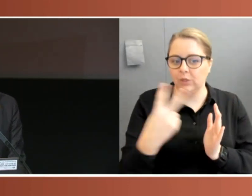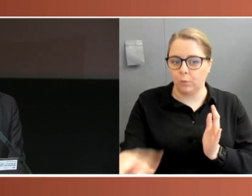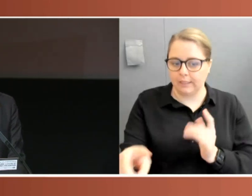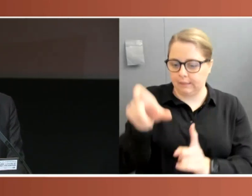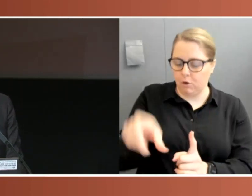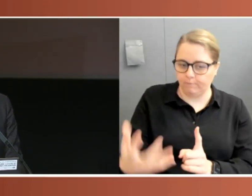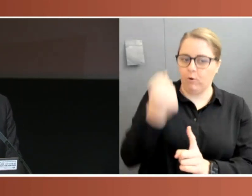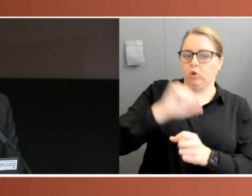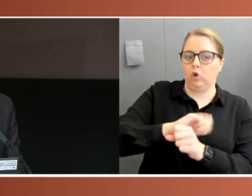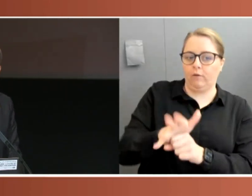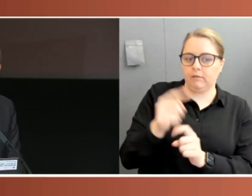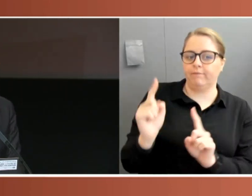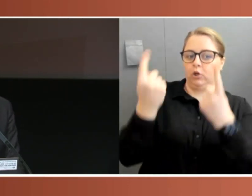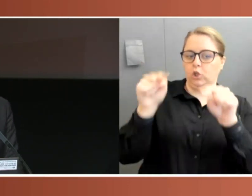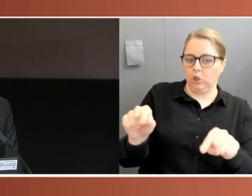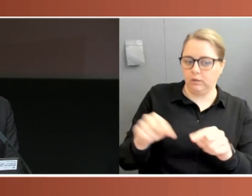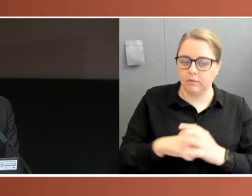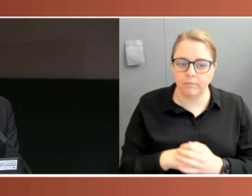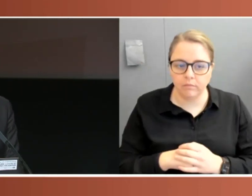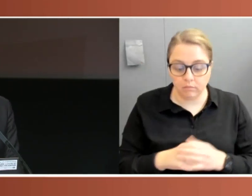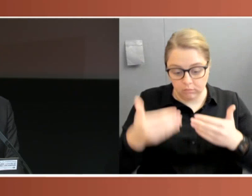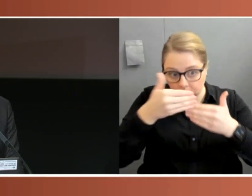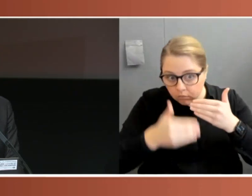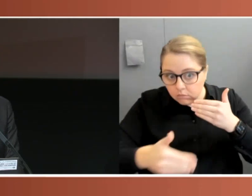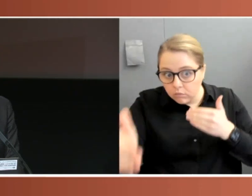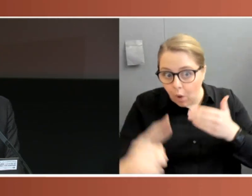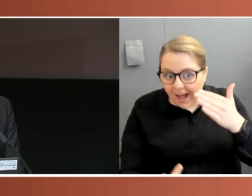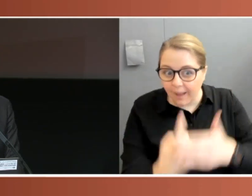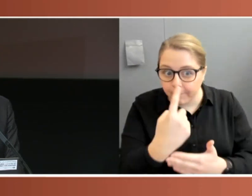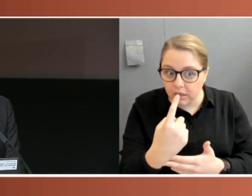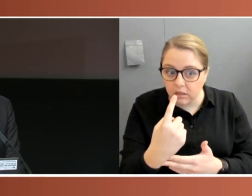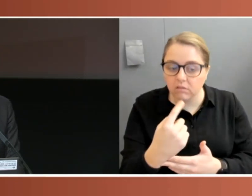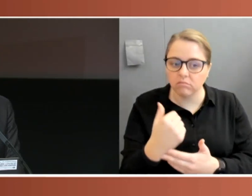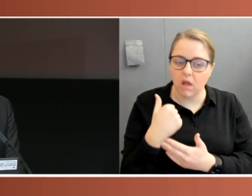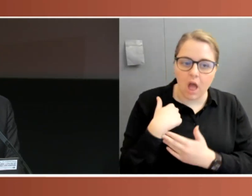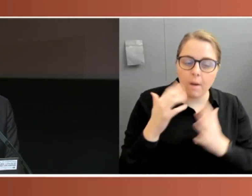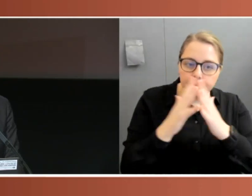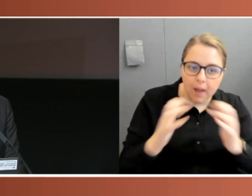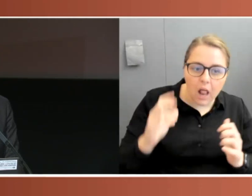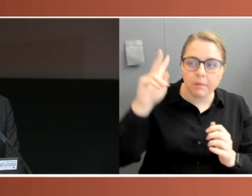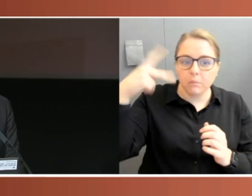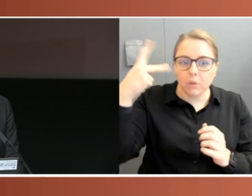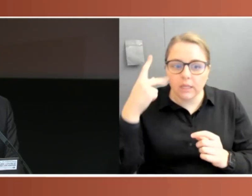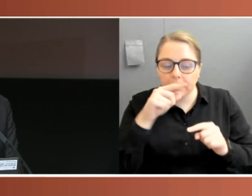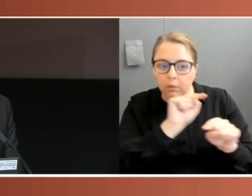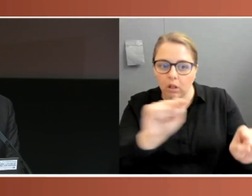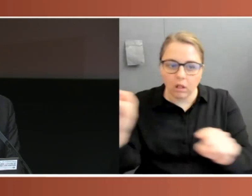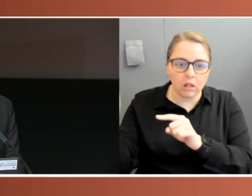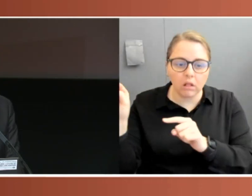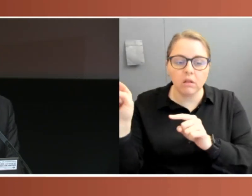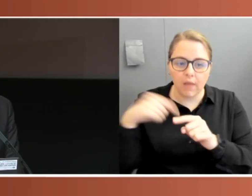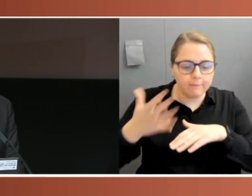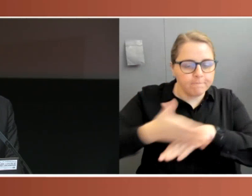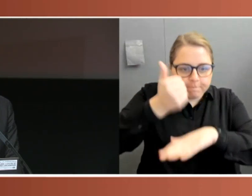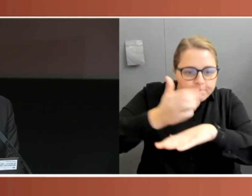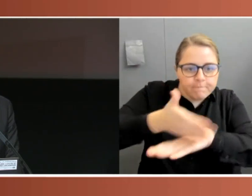happened afterwards was that our political leaders acted and brought into place measures that, before those things happened, over the course